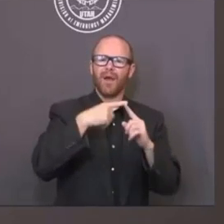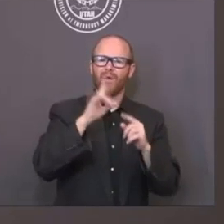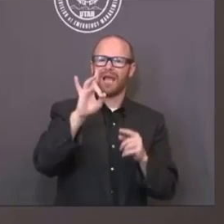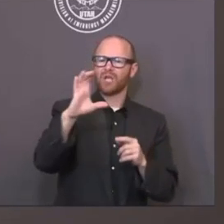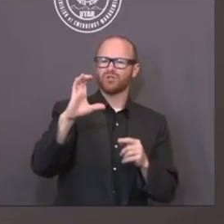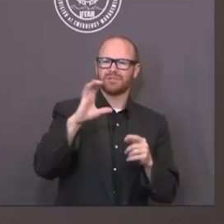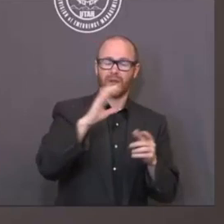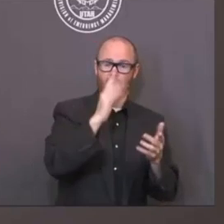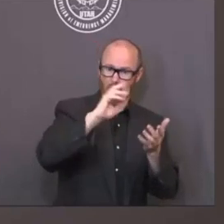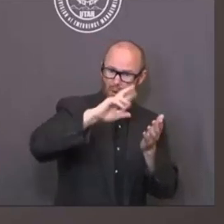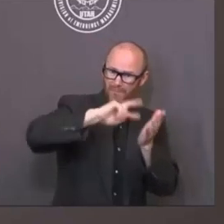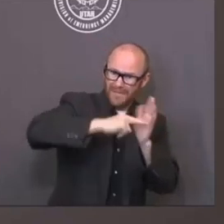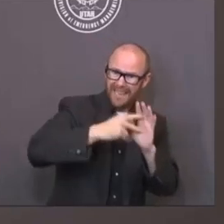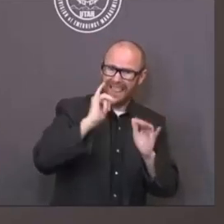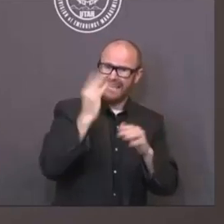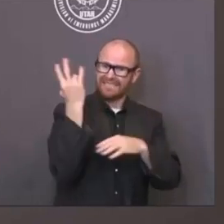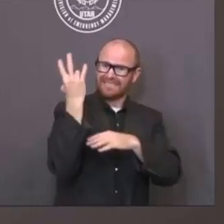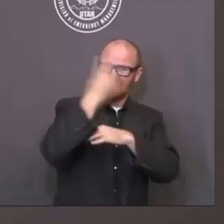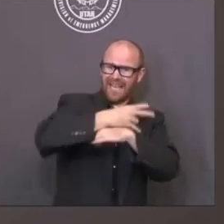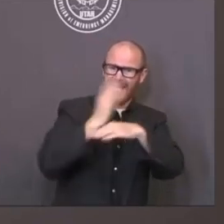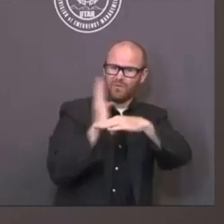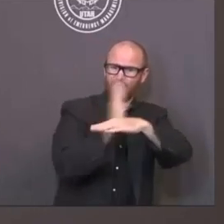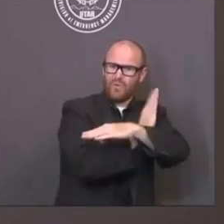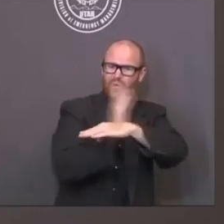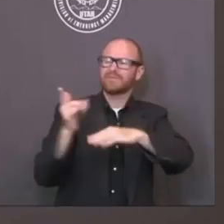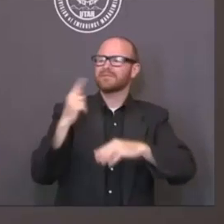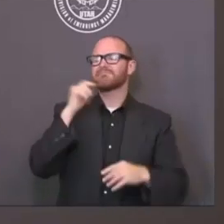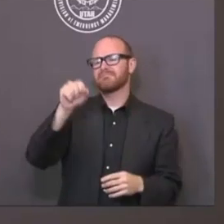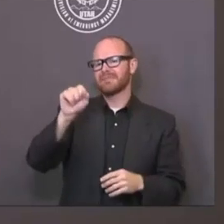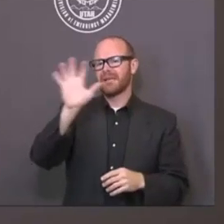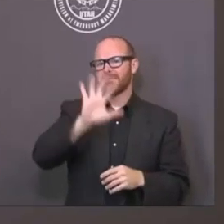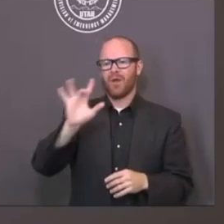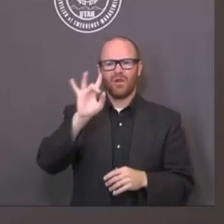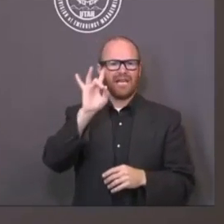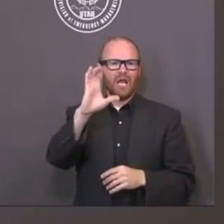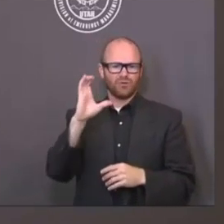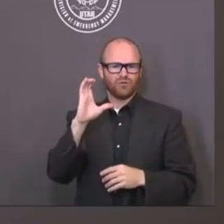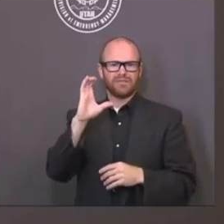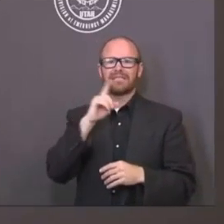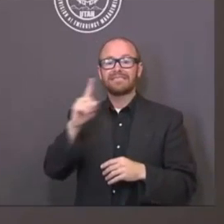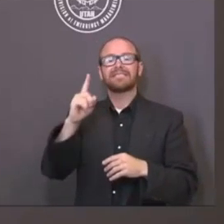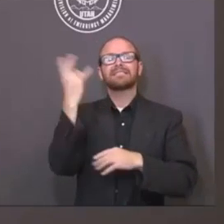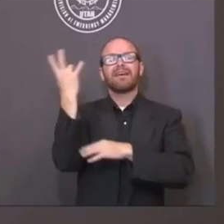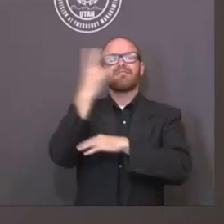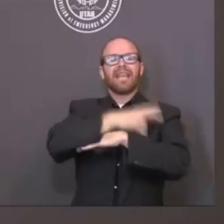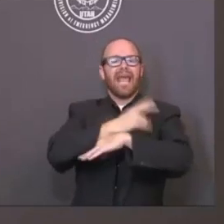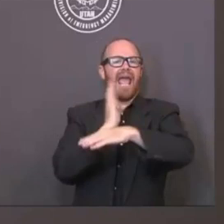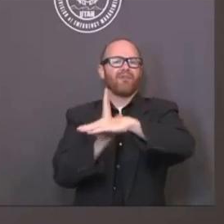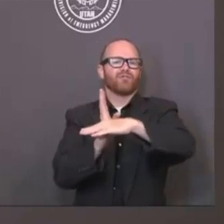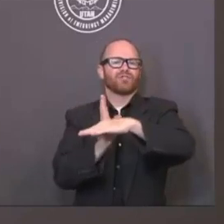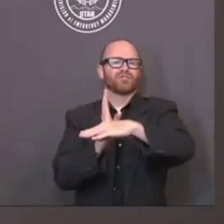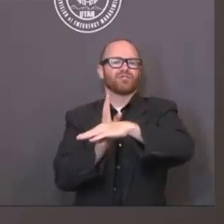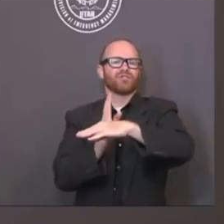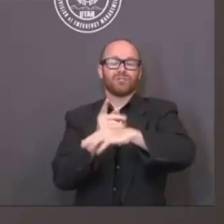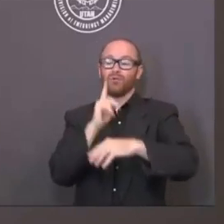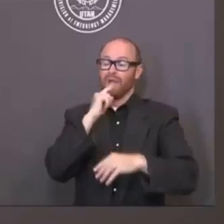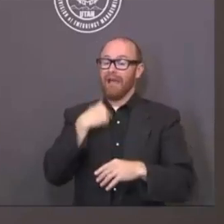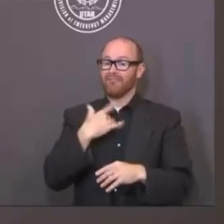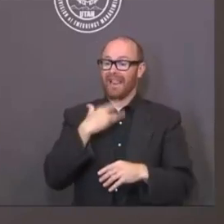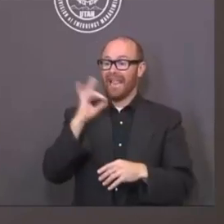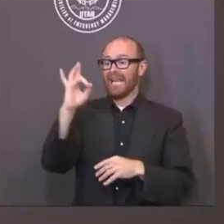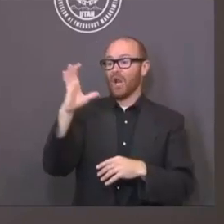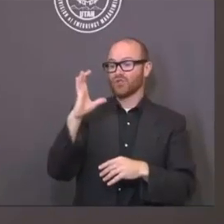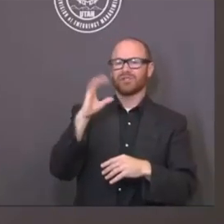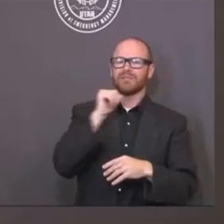Yes. We can get up to 800. Again, I think it's dangerously close to the edge of the cliff,